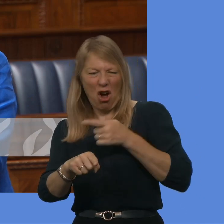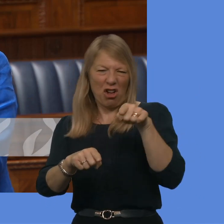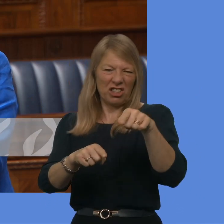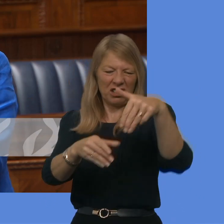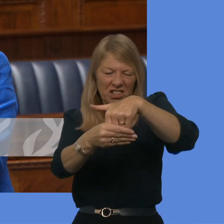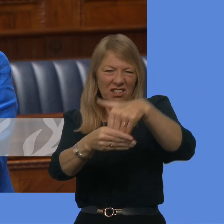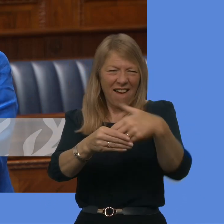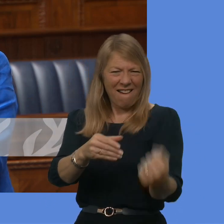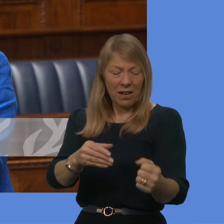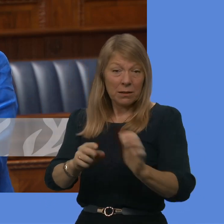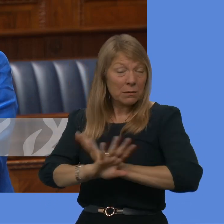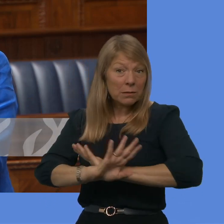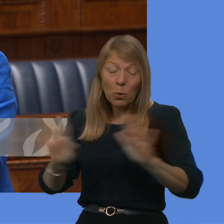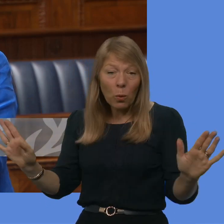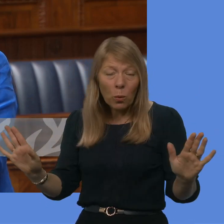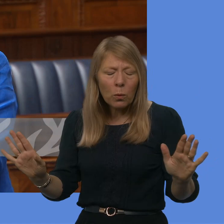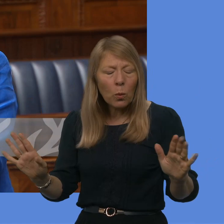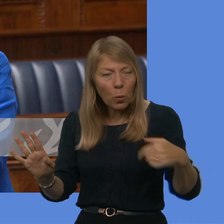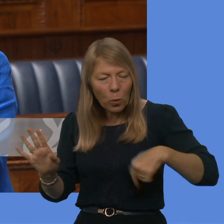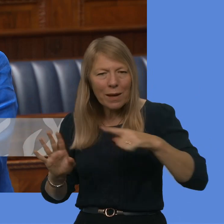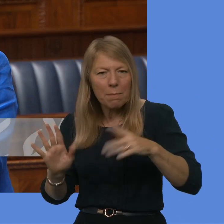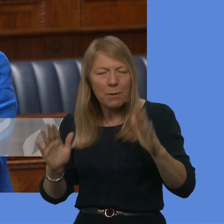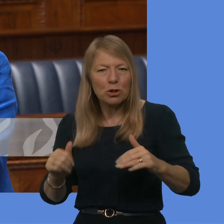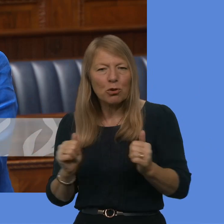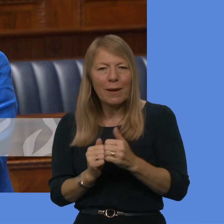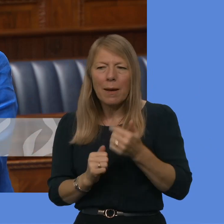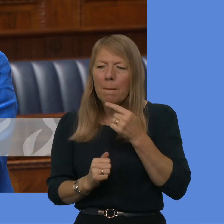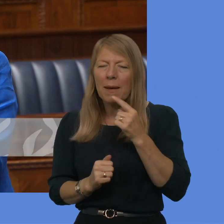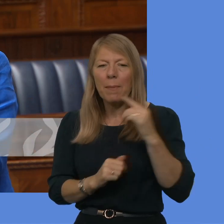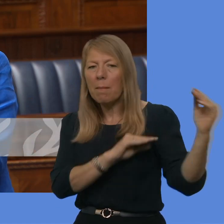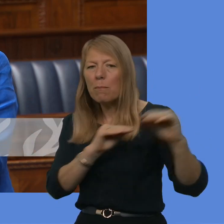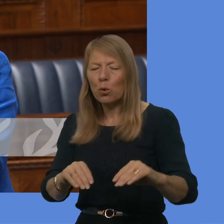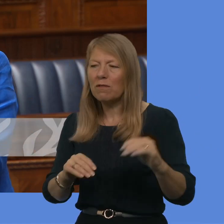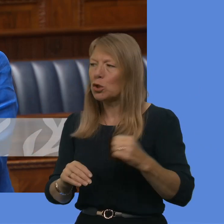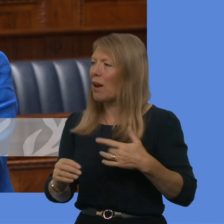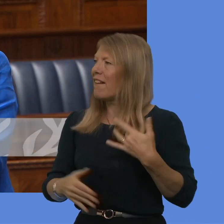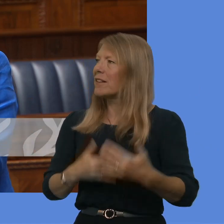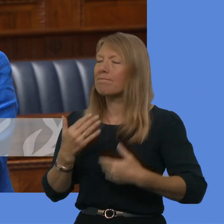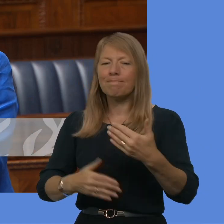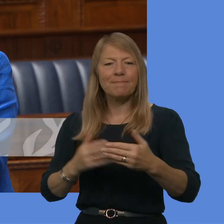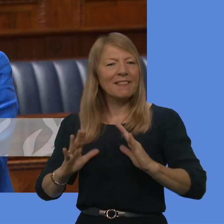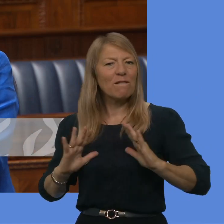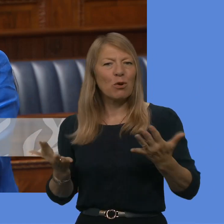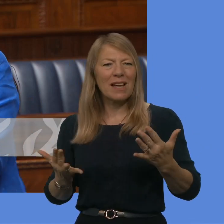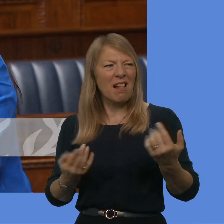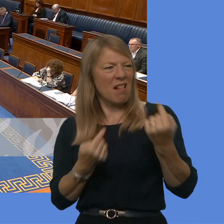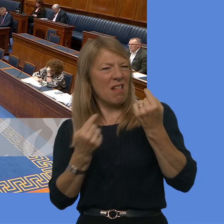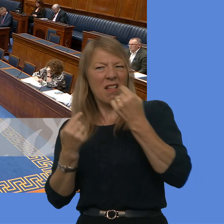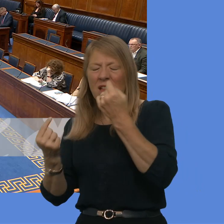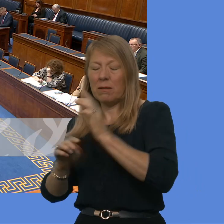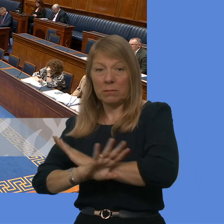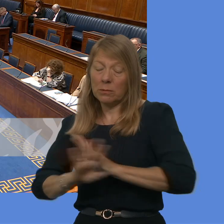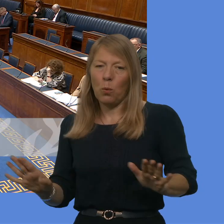against such things. People must be able to live their lives free from harassment and hate, no matter where they are in Northern Ireland.